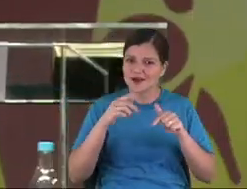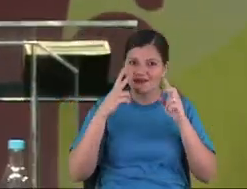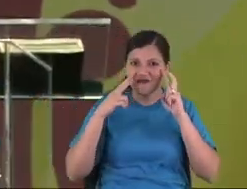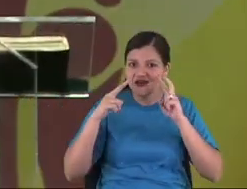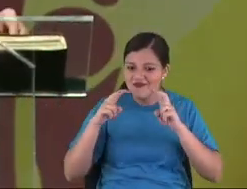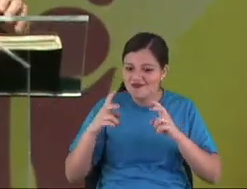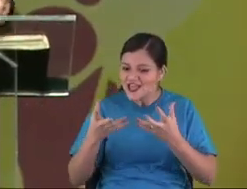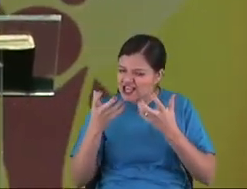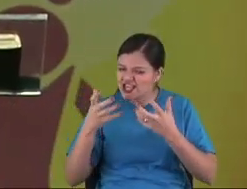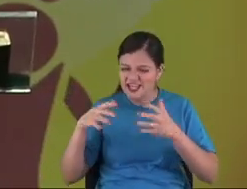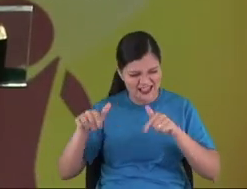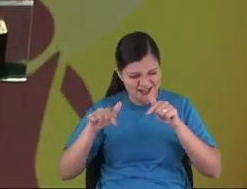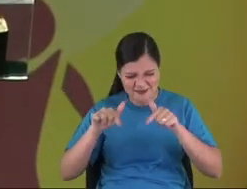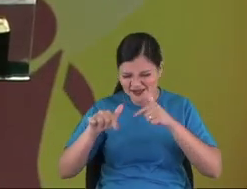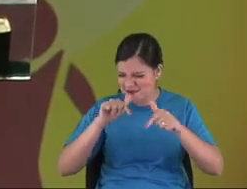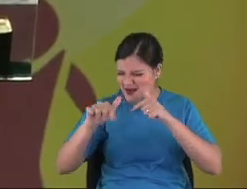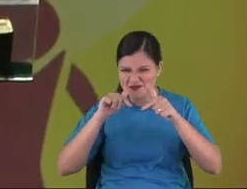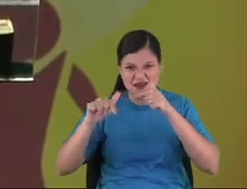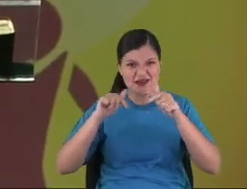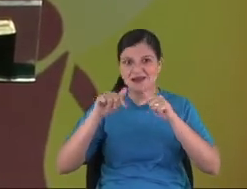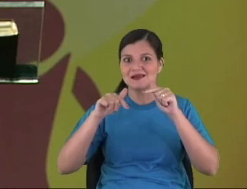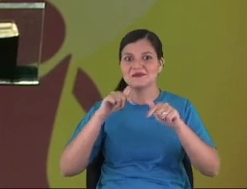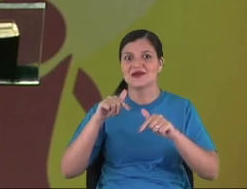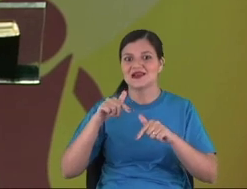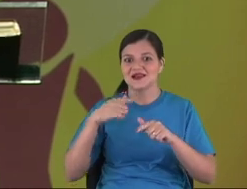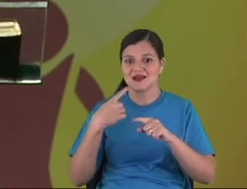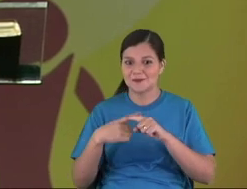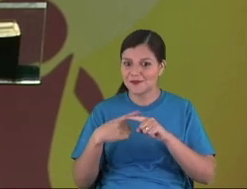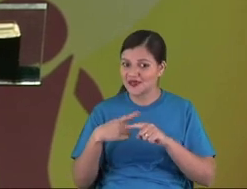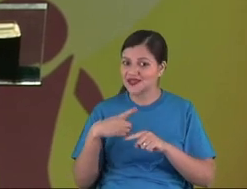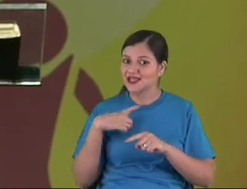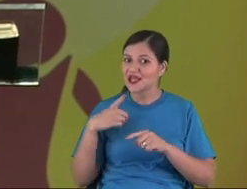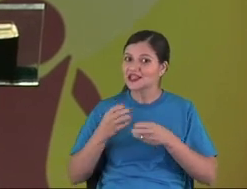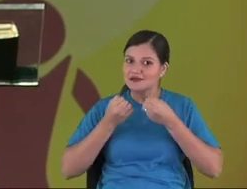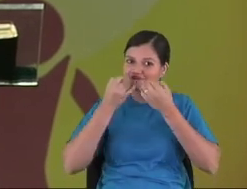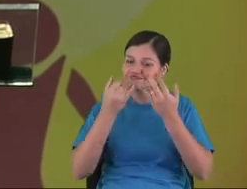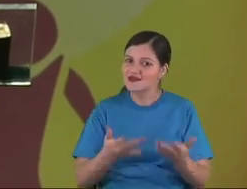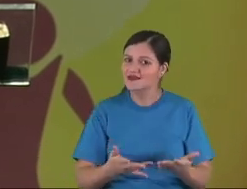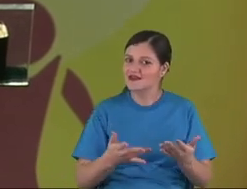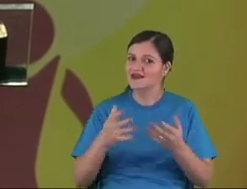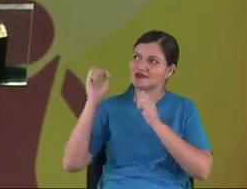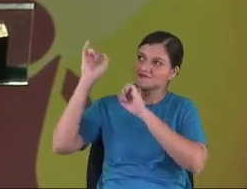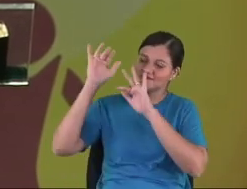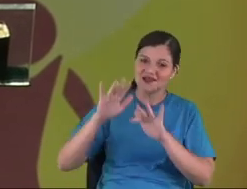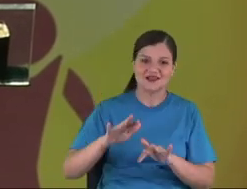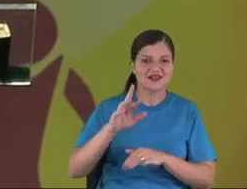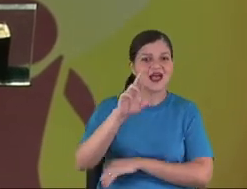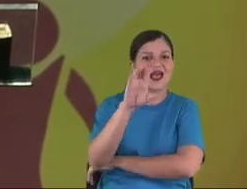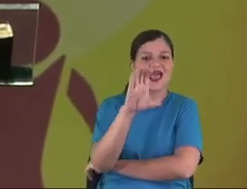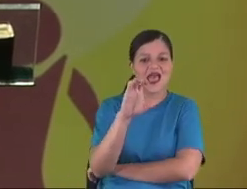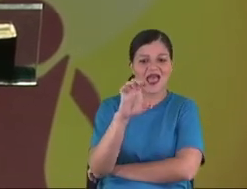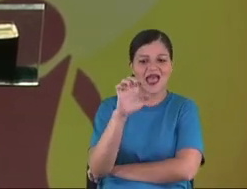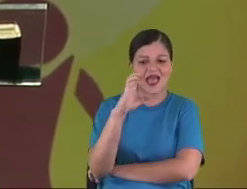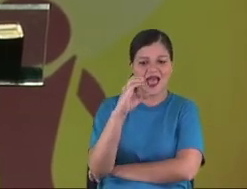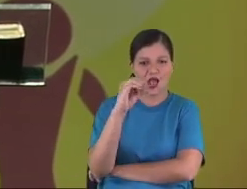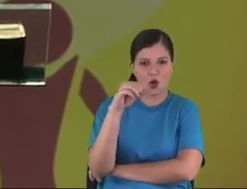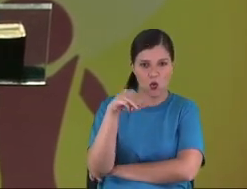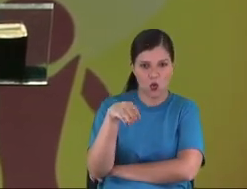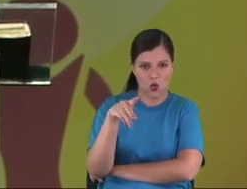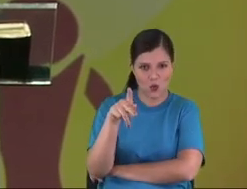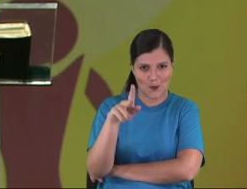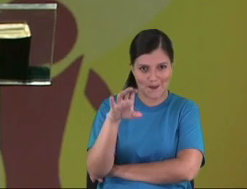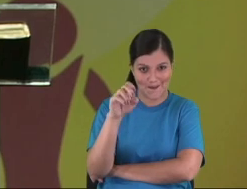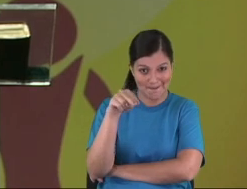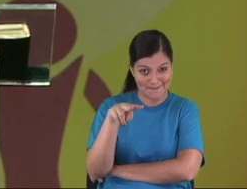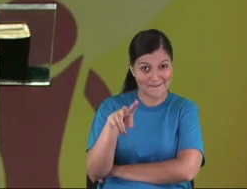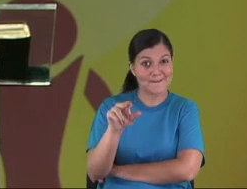Now he wants to work two, three works. You have reward your kids, reward your kids, give them